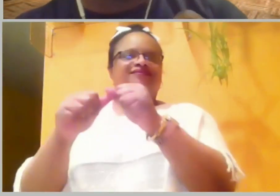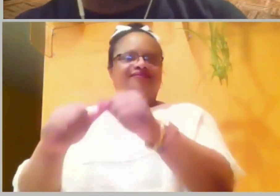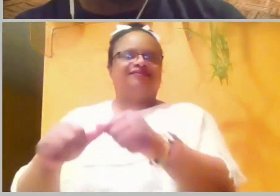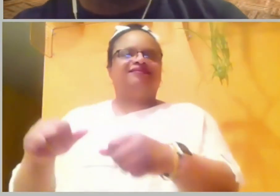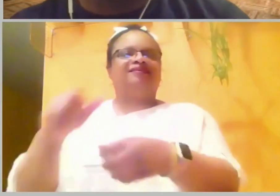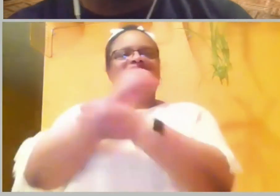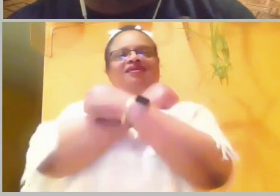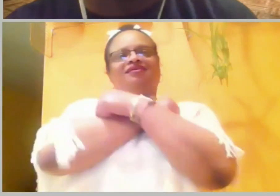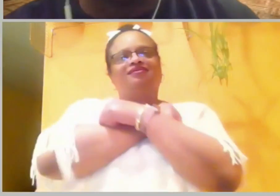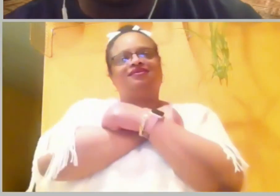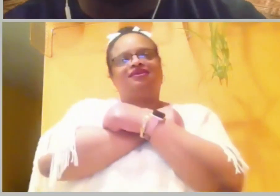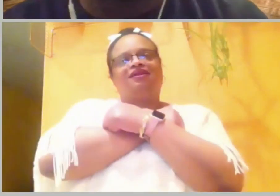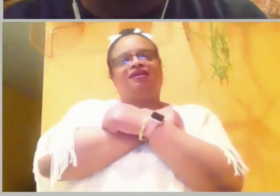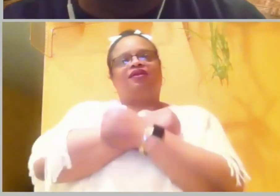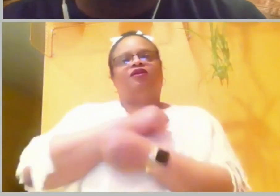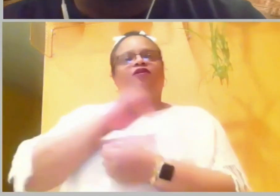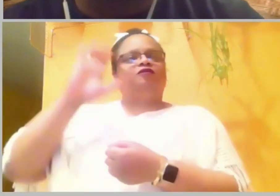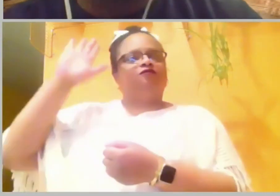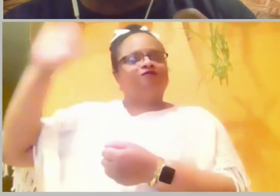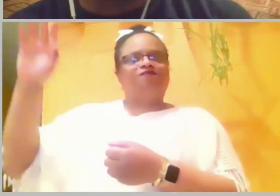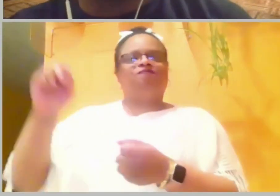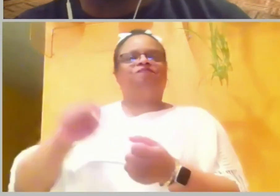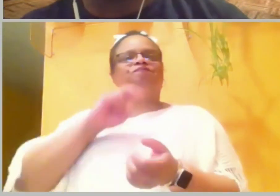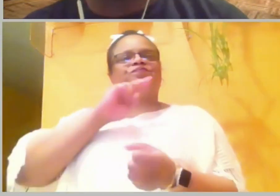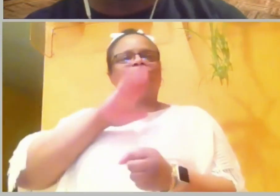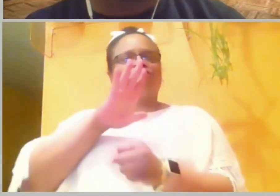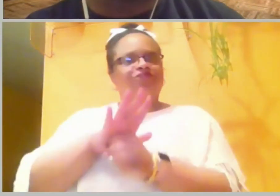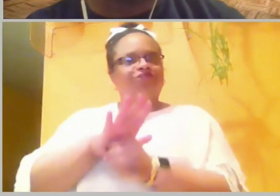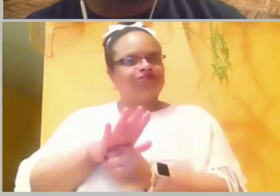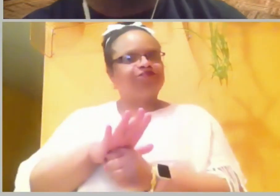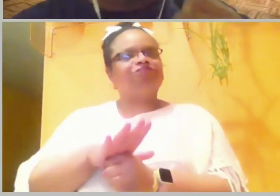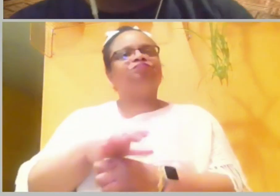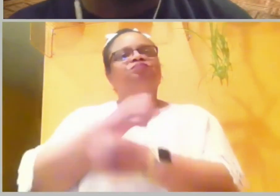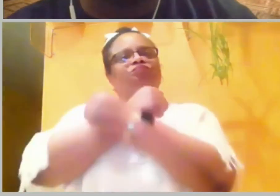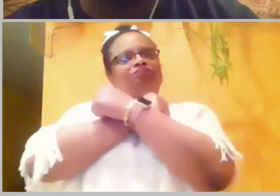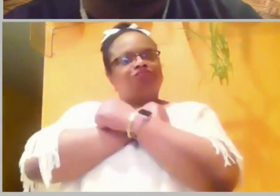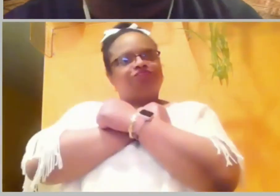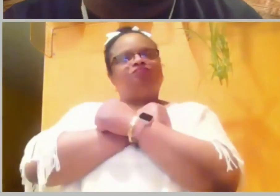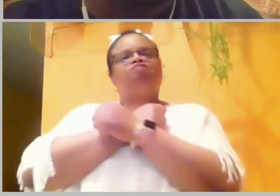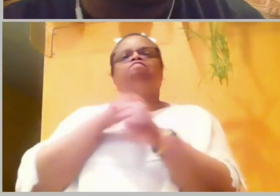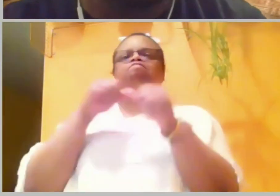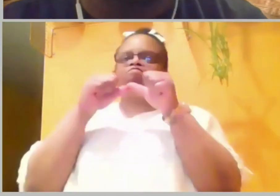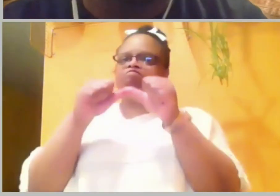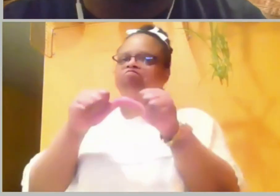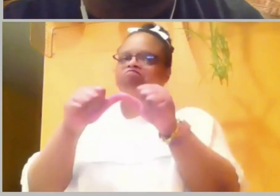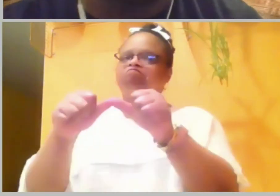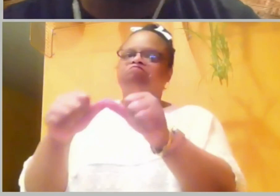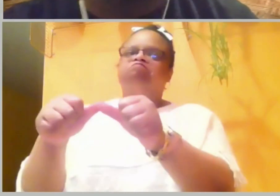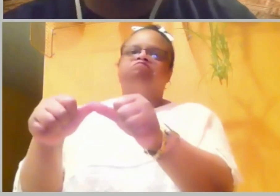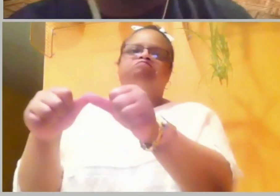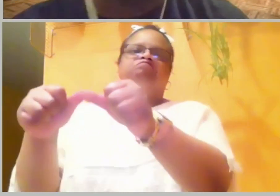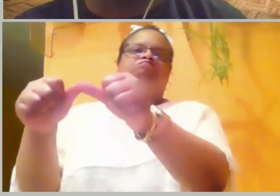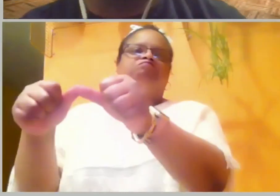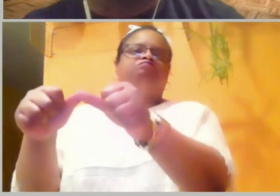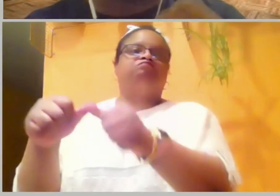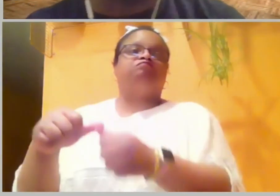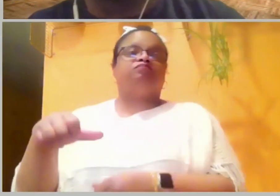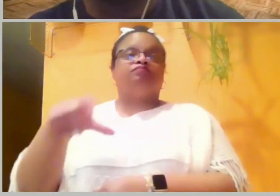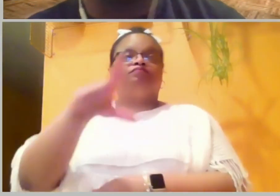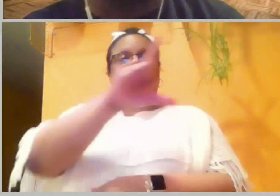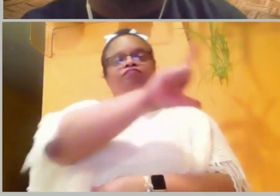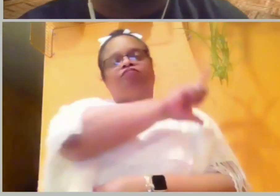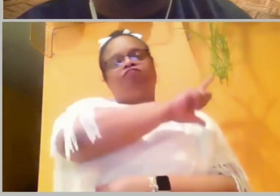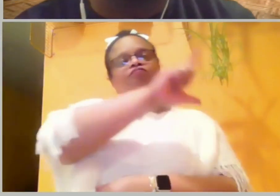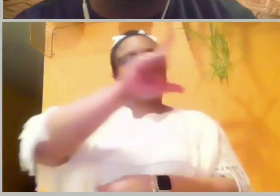of love, your covenant of